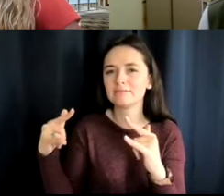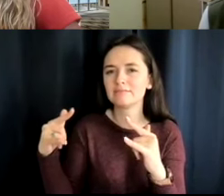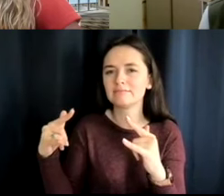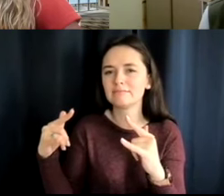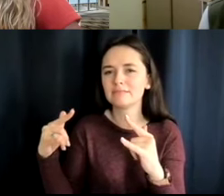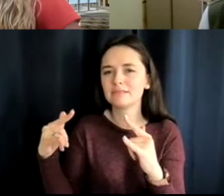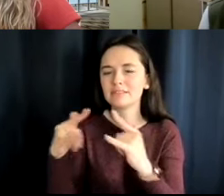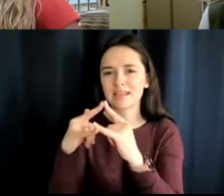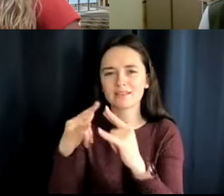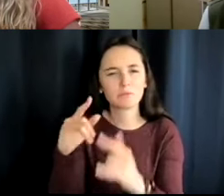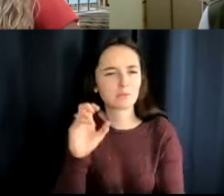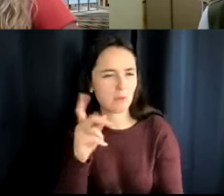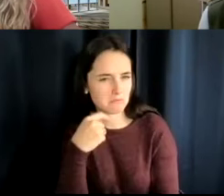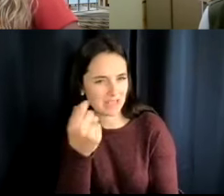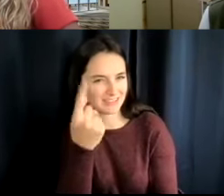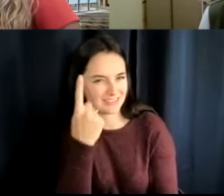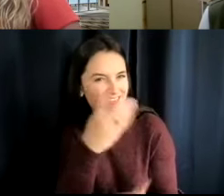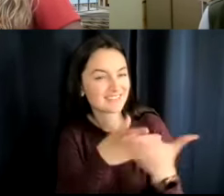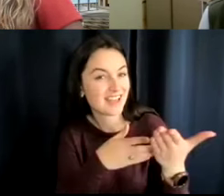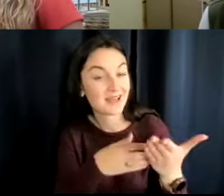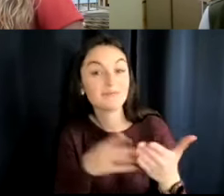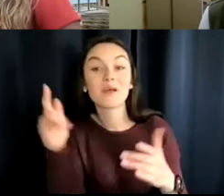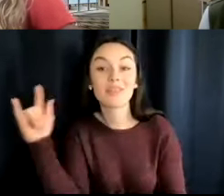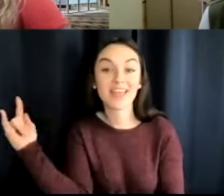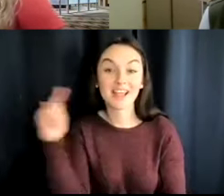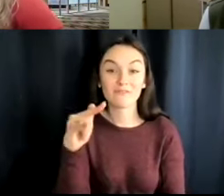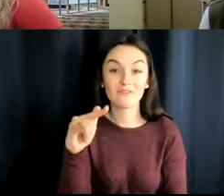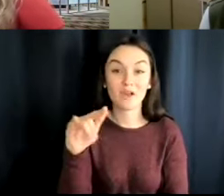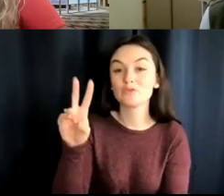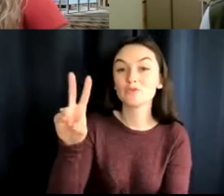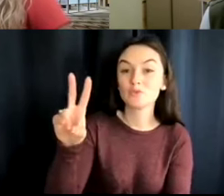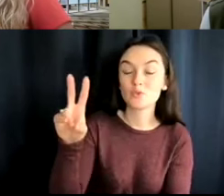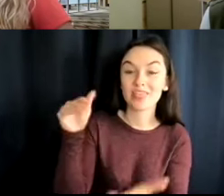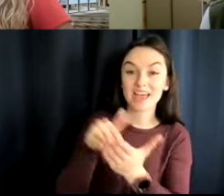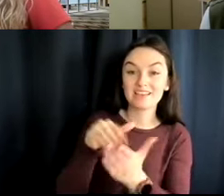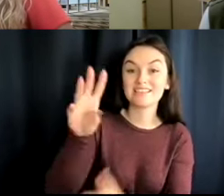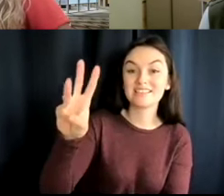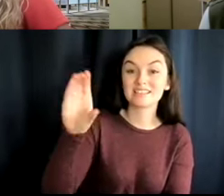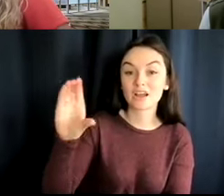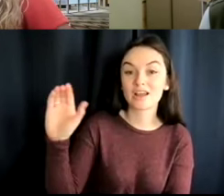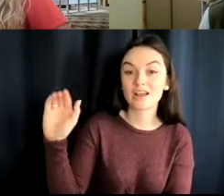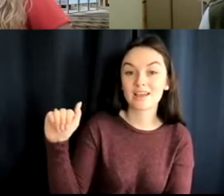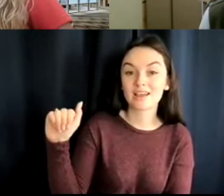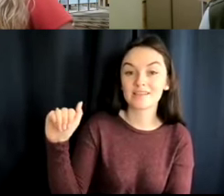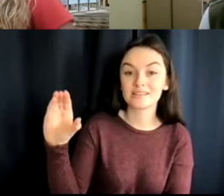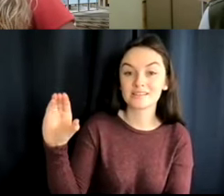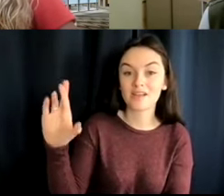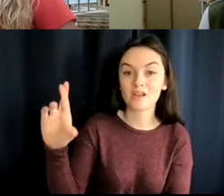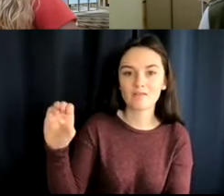Okay. So I got some of that. So the airport is 2,600 acres. So we have a lot of land.